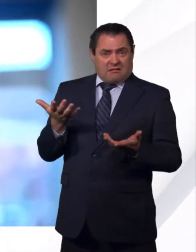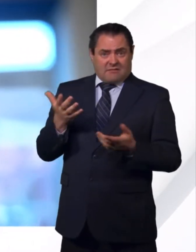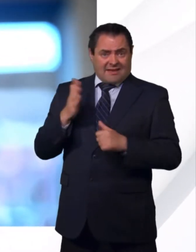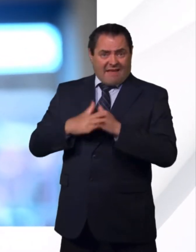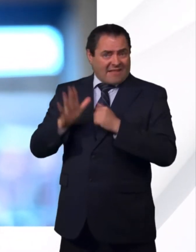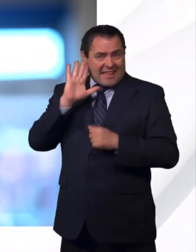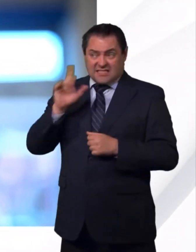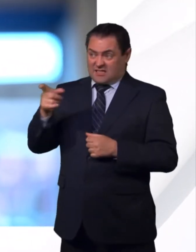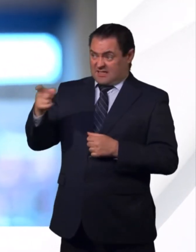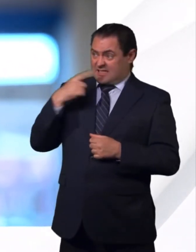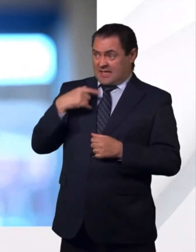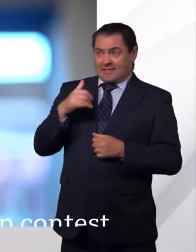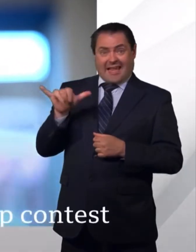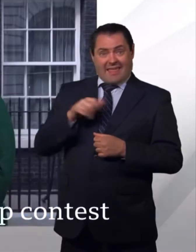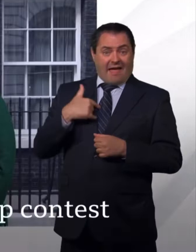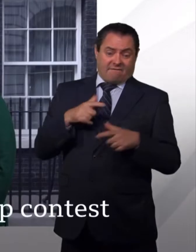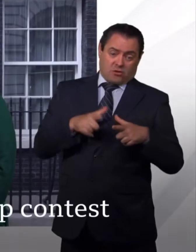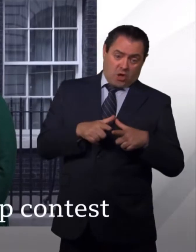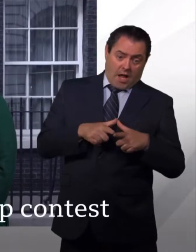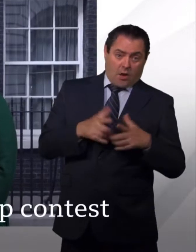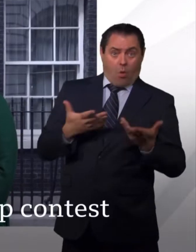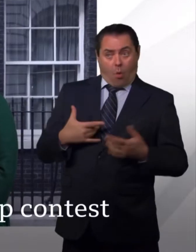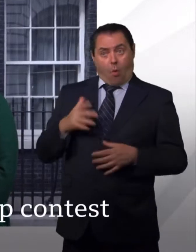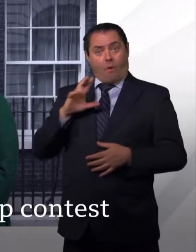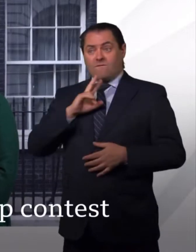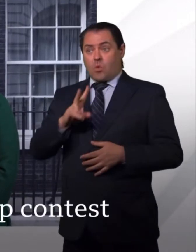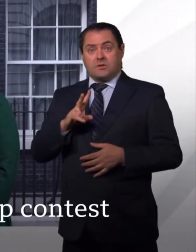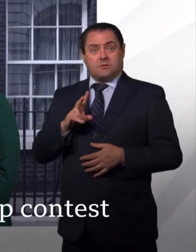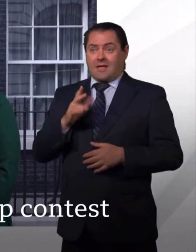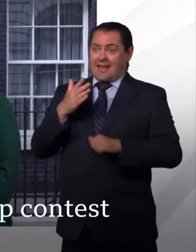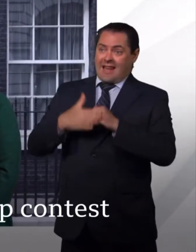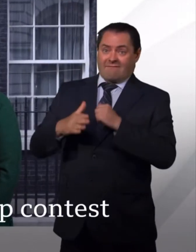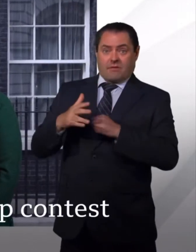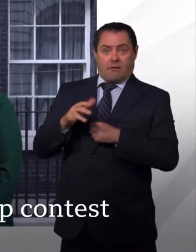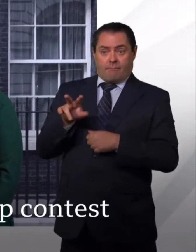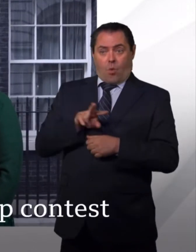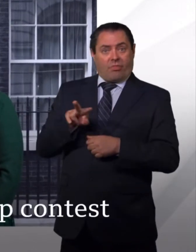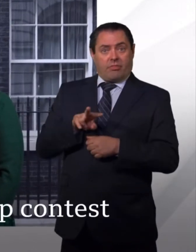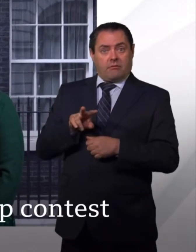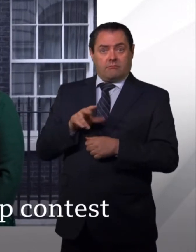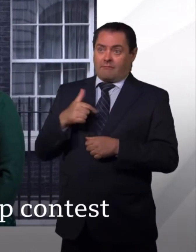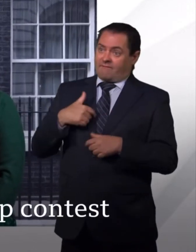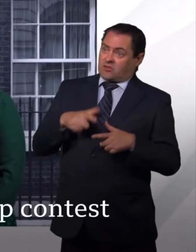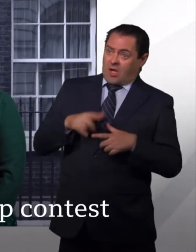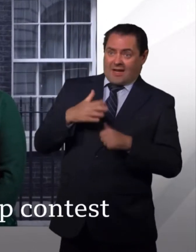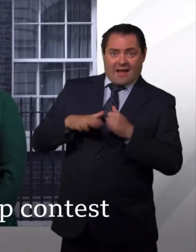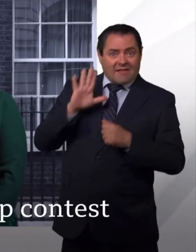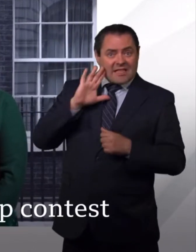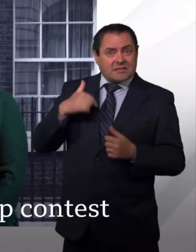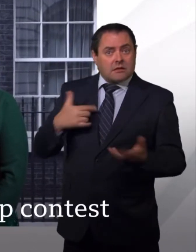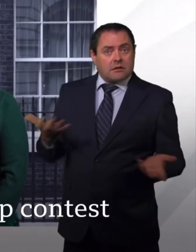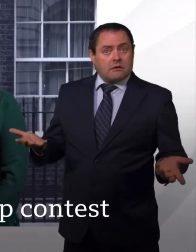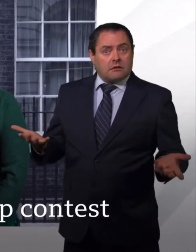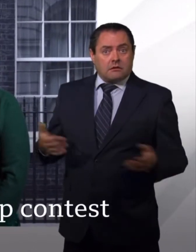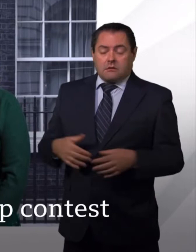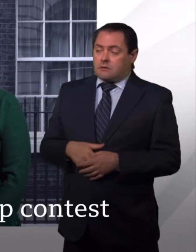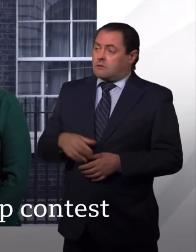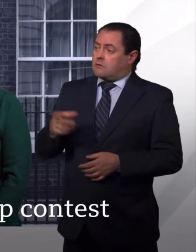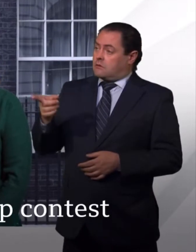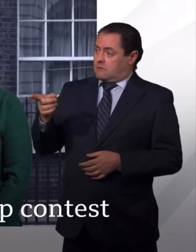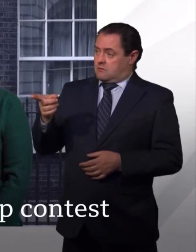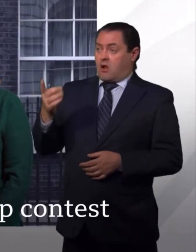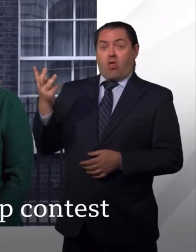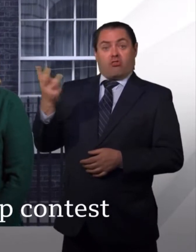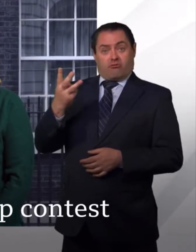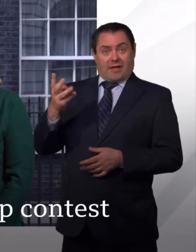voice. You don't seem to have both, do you? No. No. Three will become two. Conservative MPs prepare to vote on